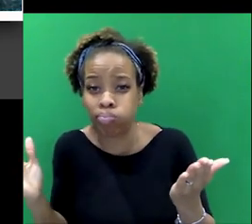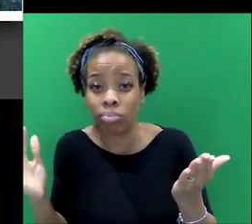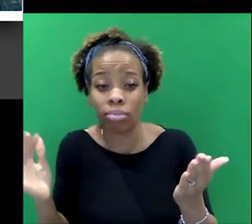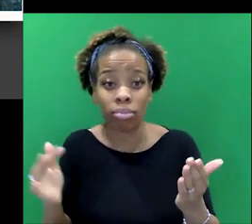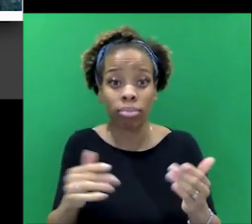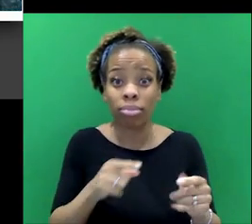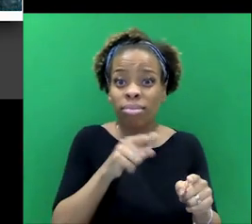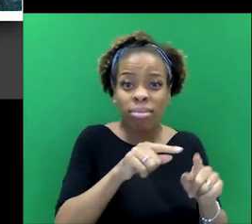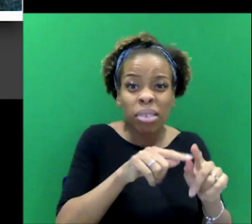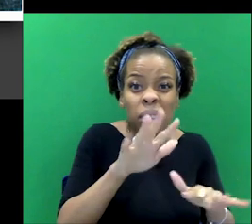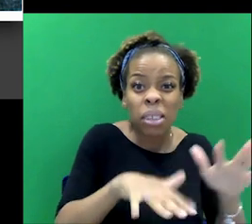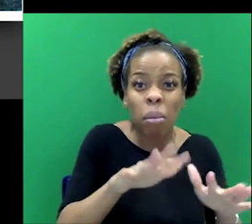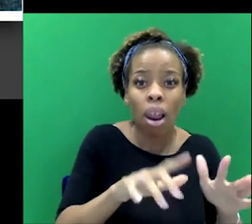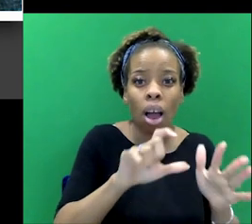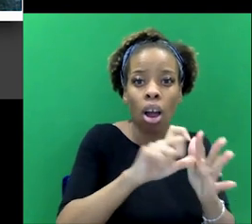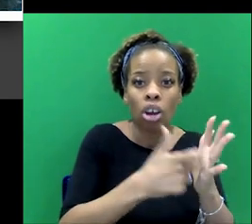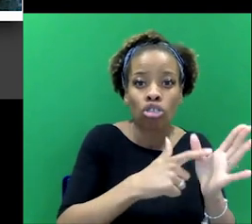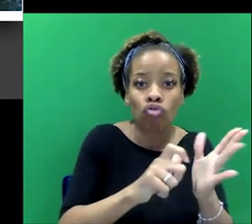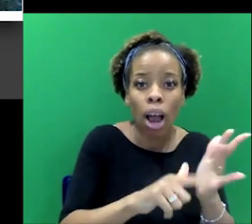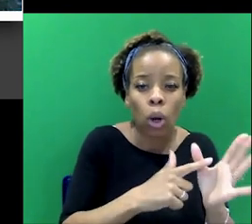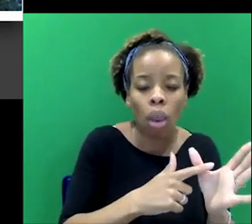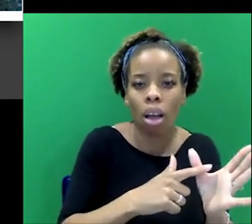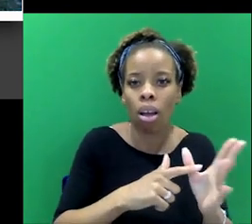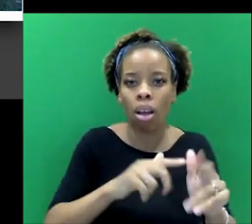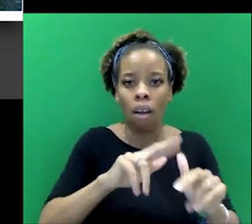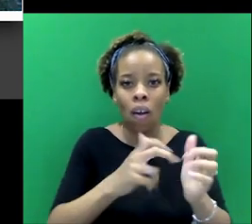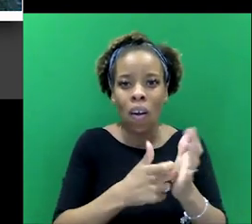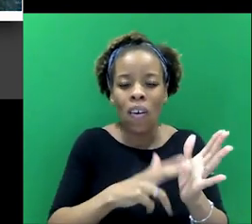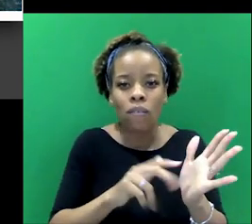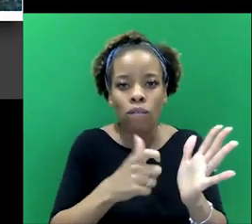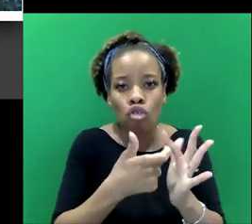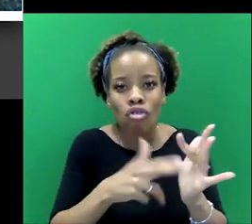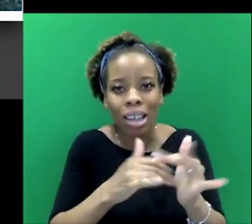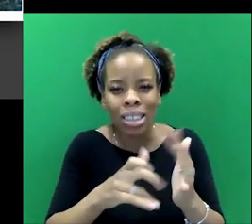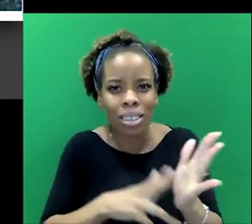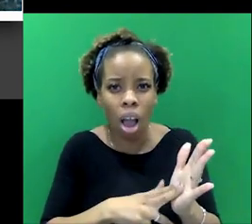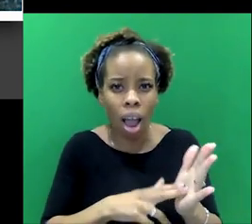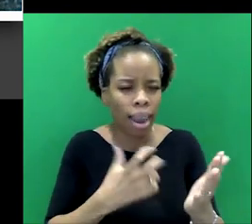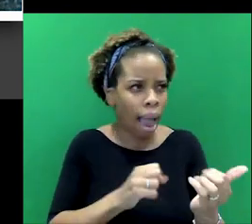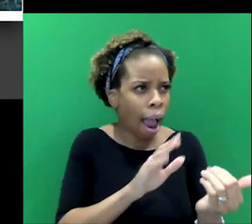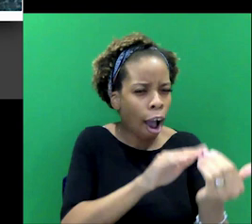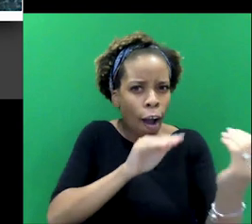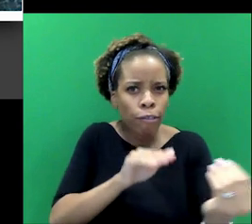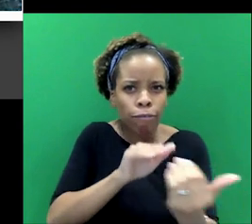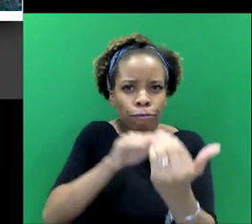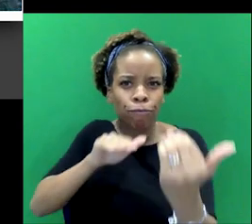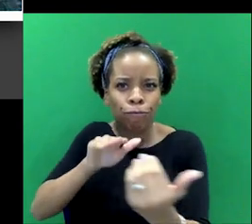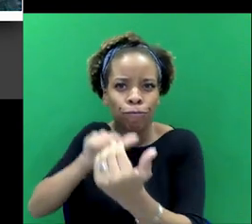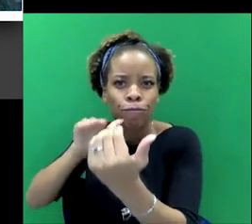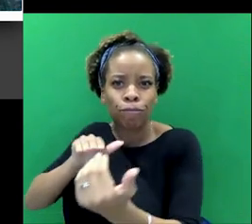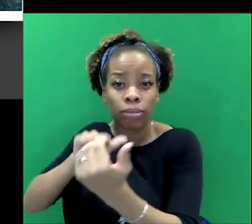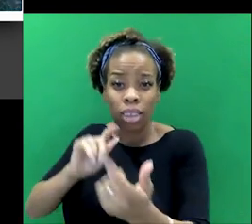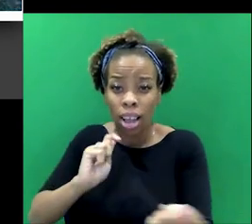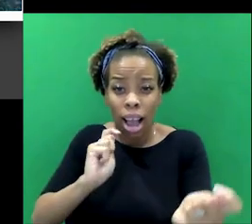or Frankenstein. The, they're just something that lends itself to adaptation. It